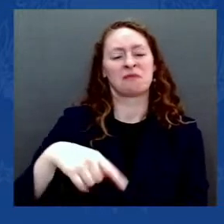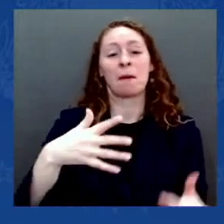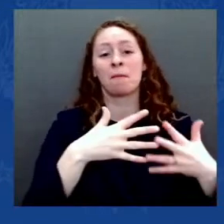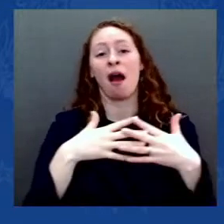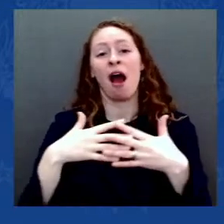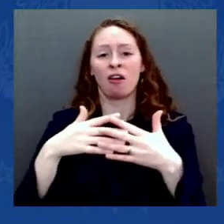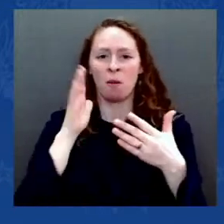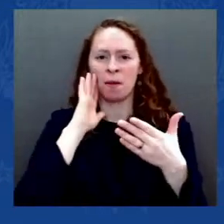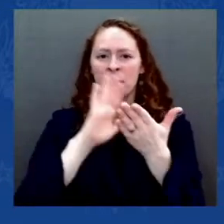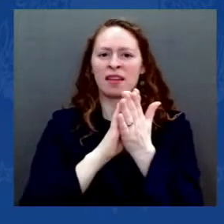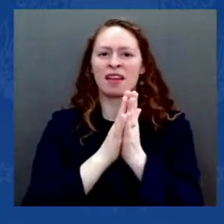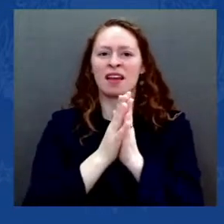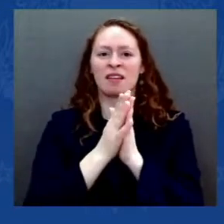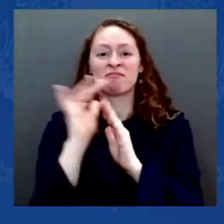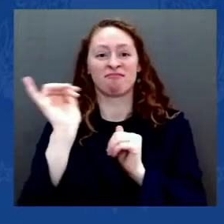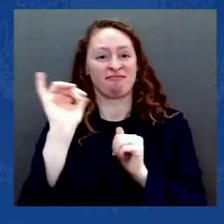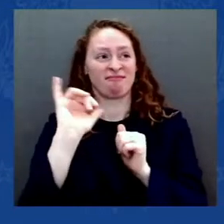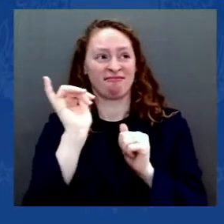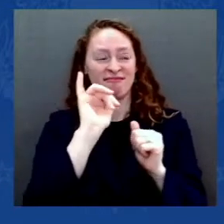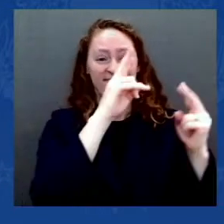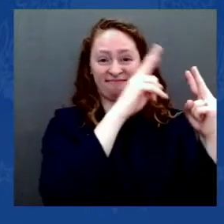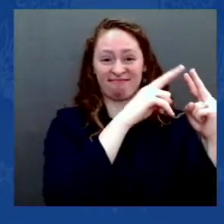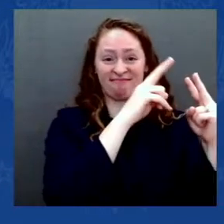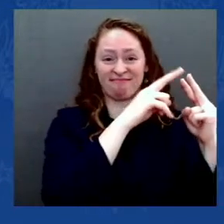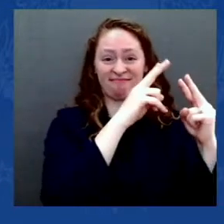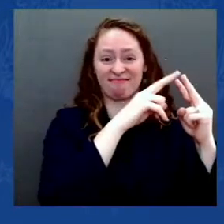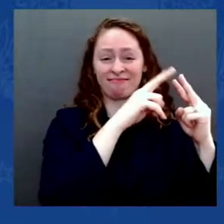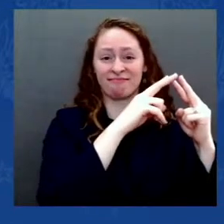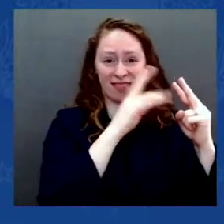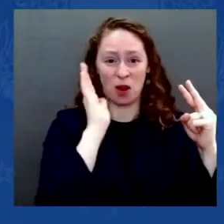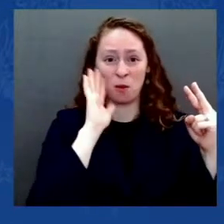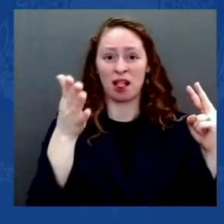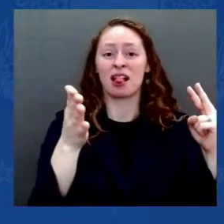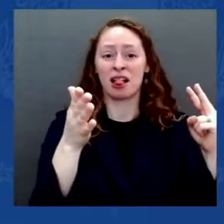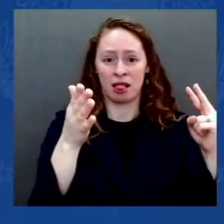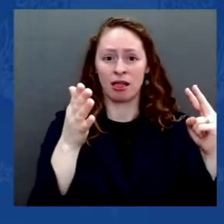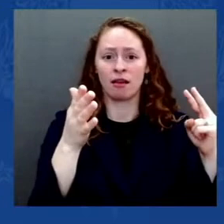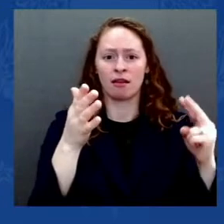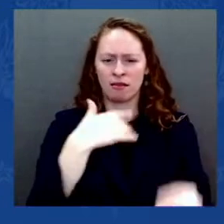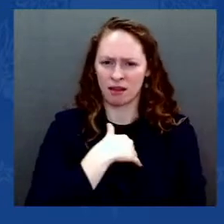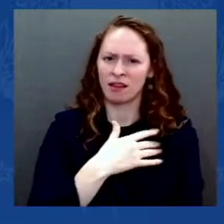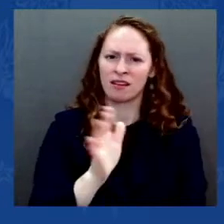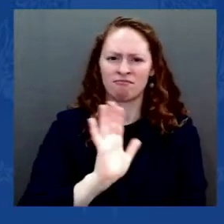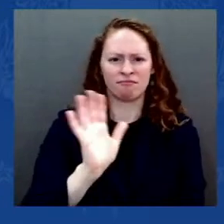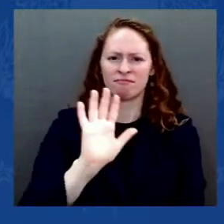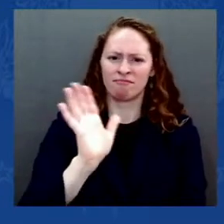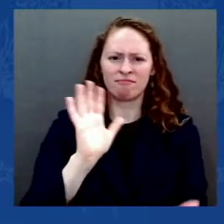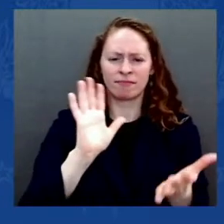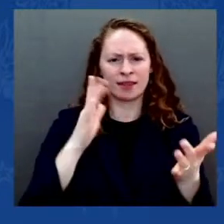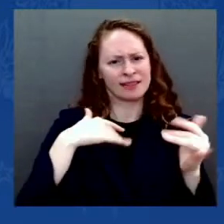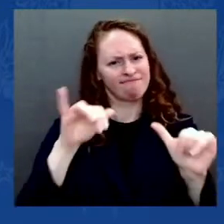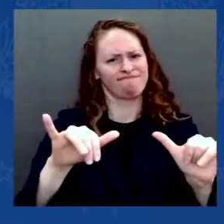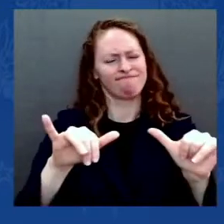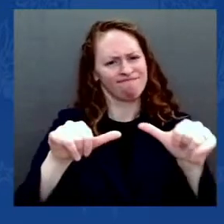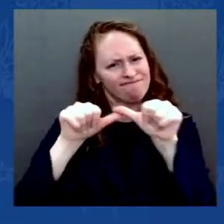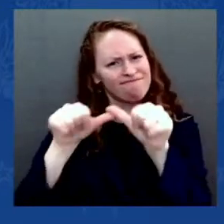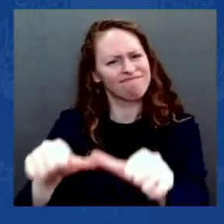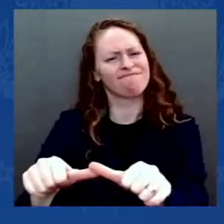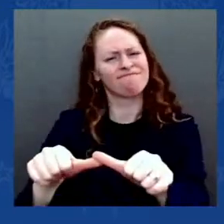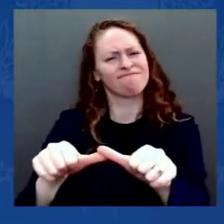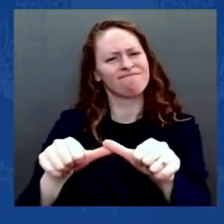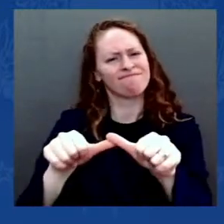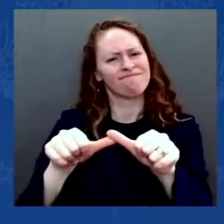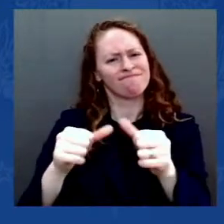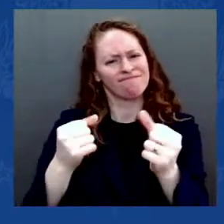They're betting that America is a place for the autocrat, the dictator, the strongman. I do not believe that. That is not who we